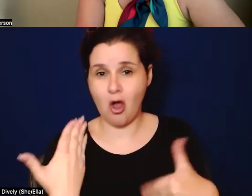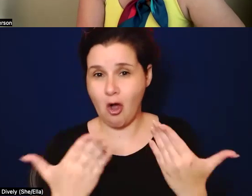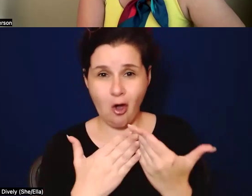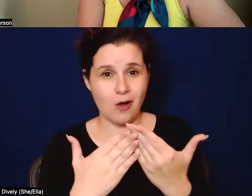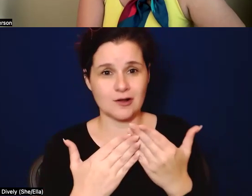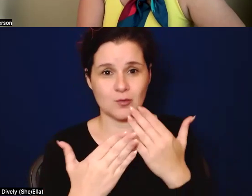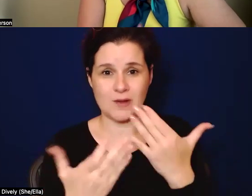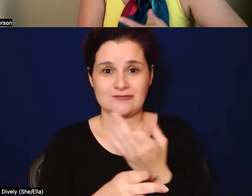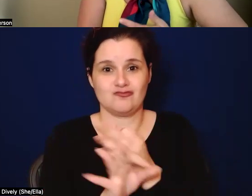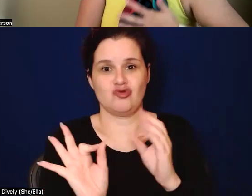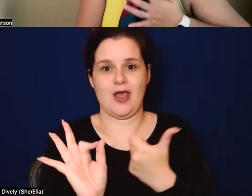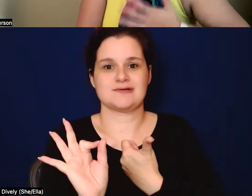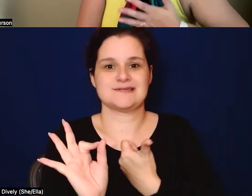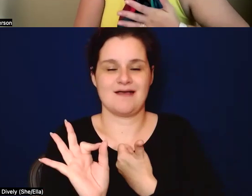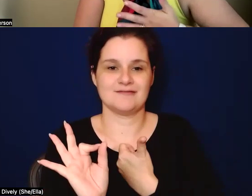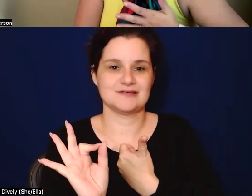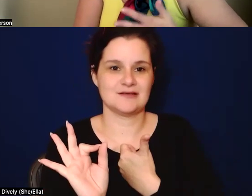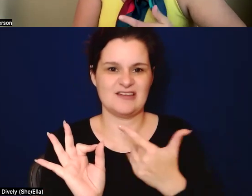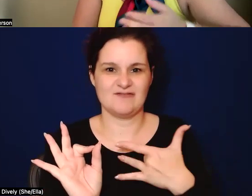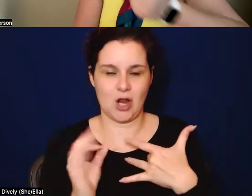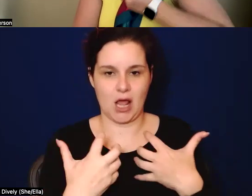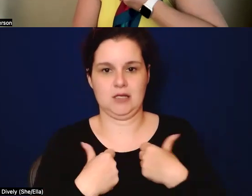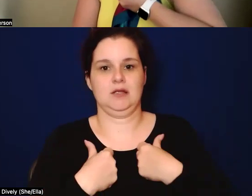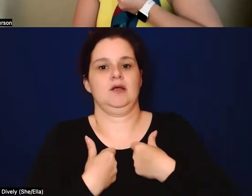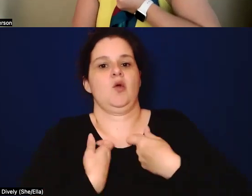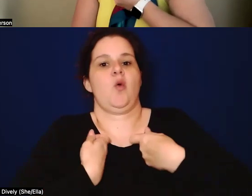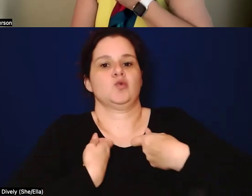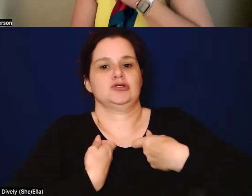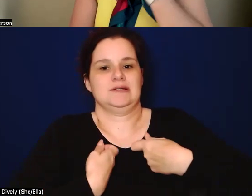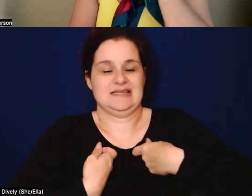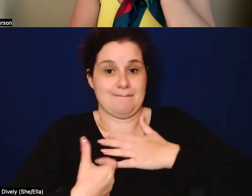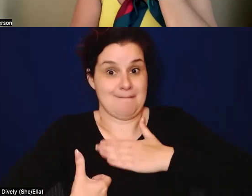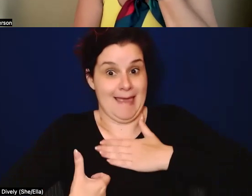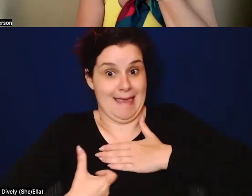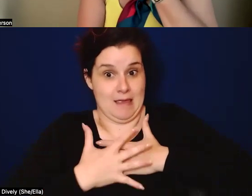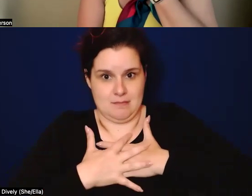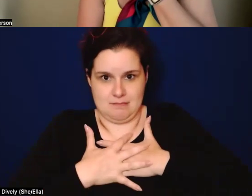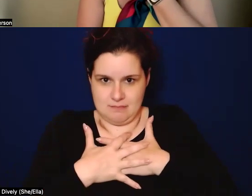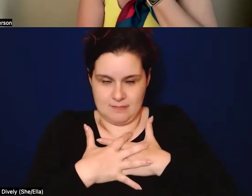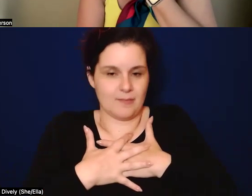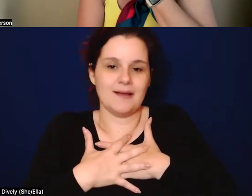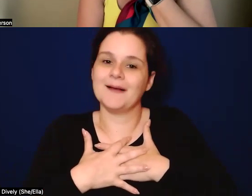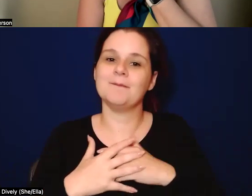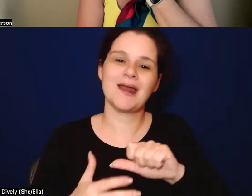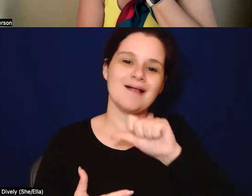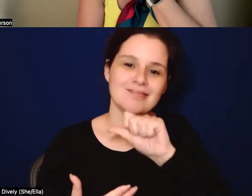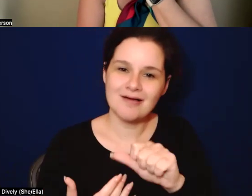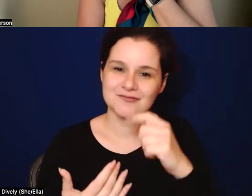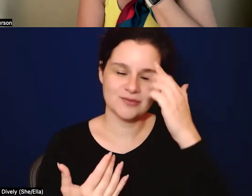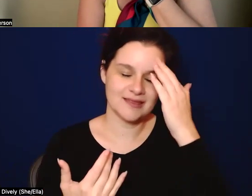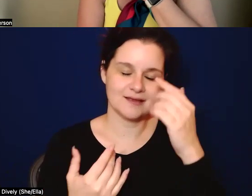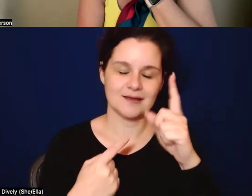to free ourselves from the sense of like ownership, like this is mine. Um, but I do love to think about,